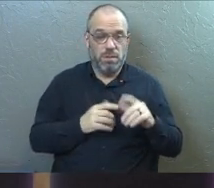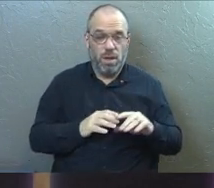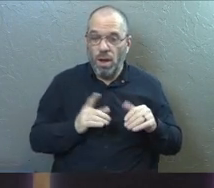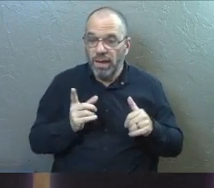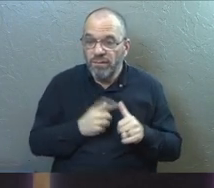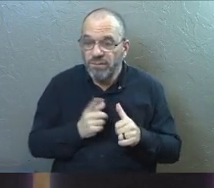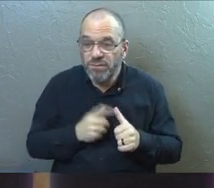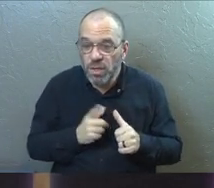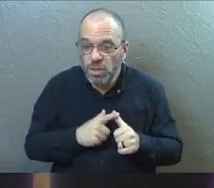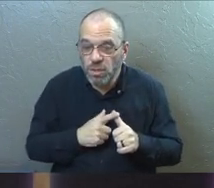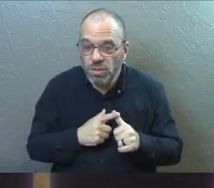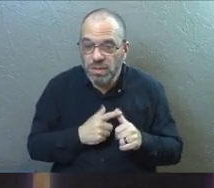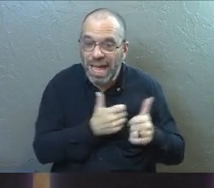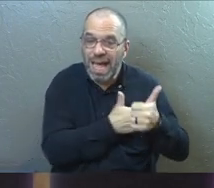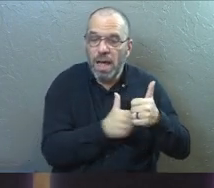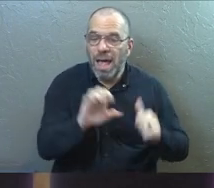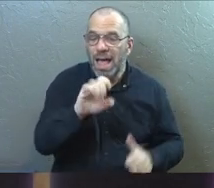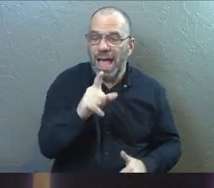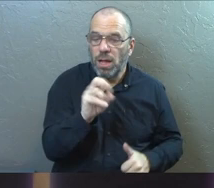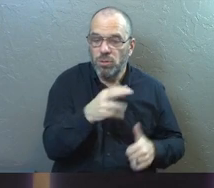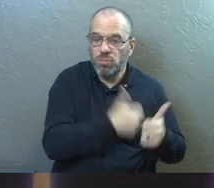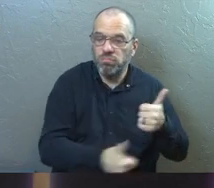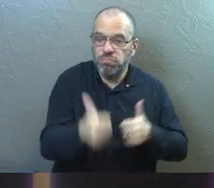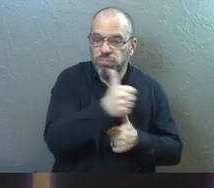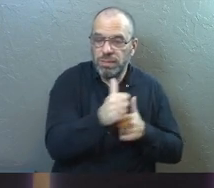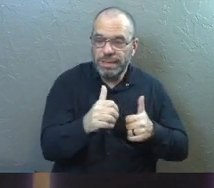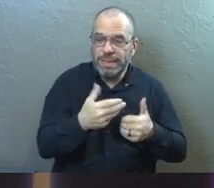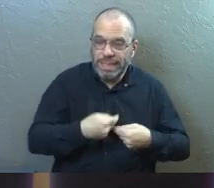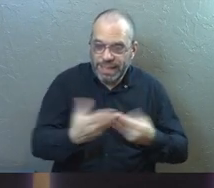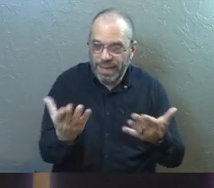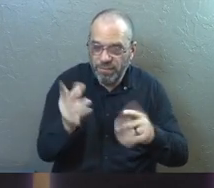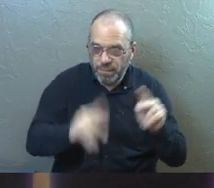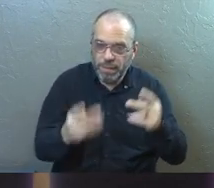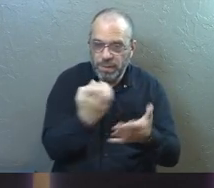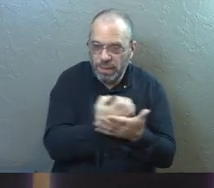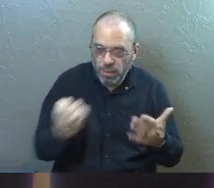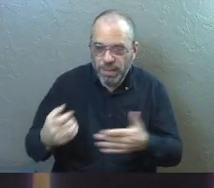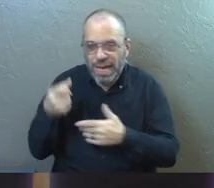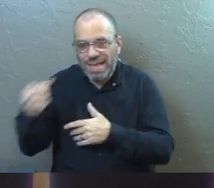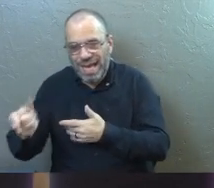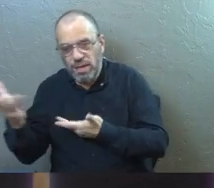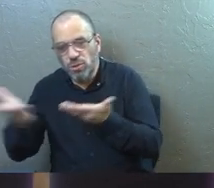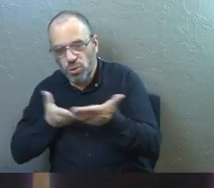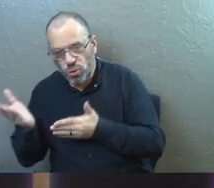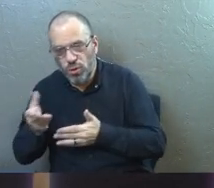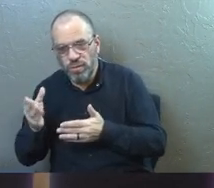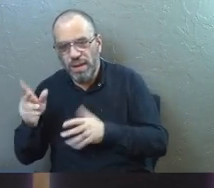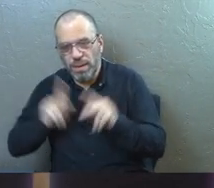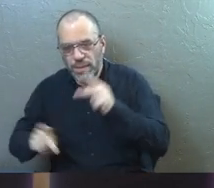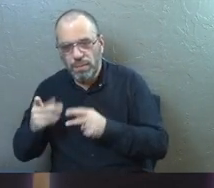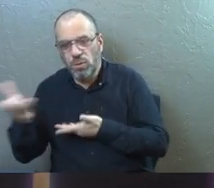It says, first off, the elders are supposed to equip God's people and then God's people are supposed to serve.